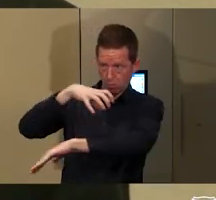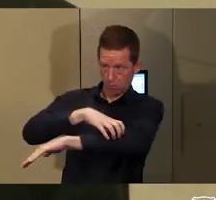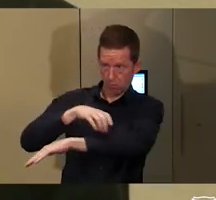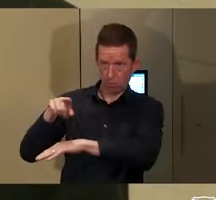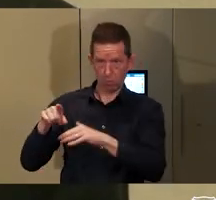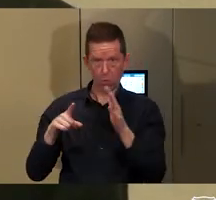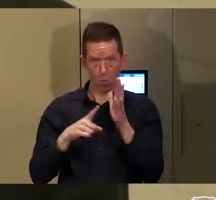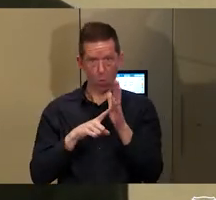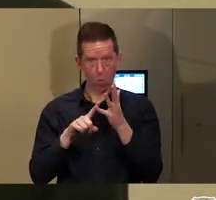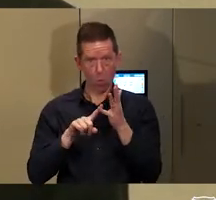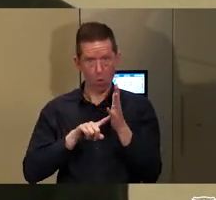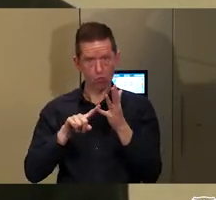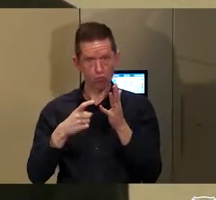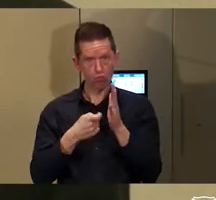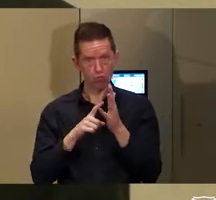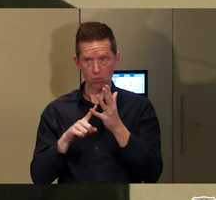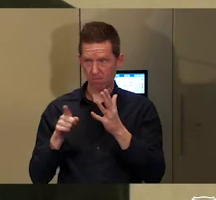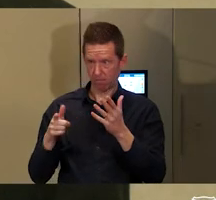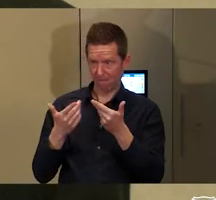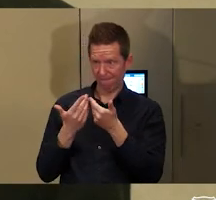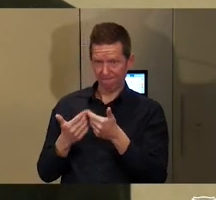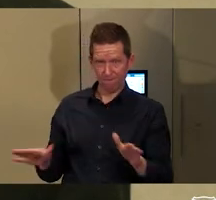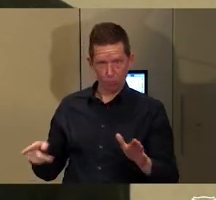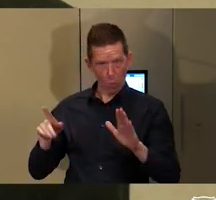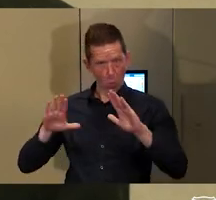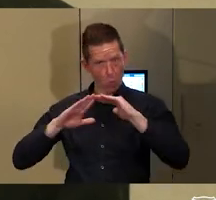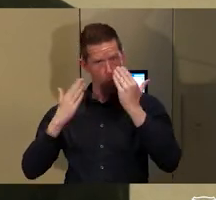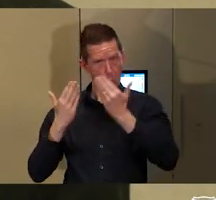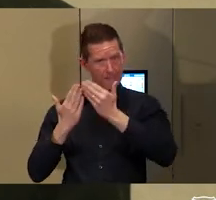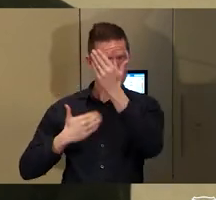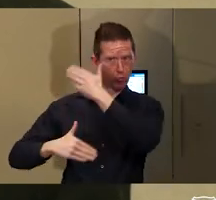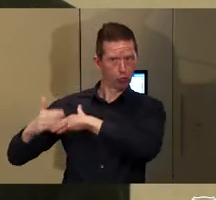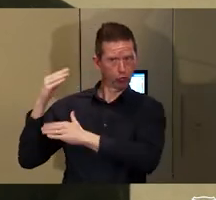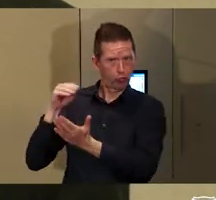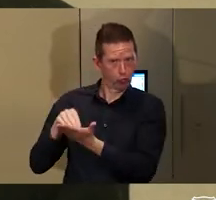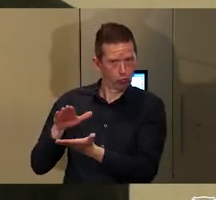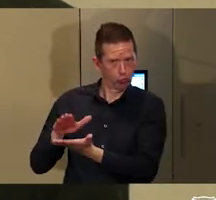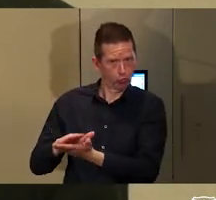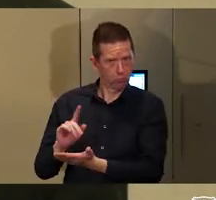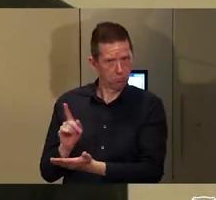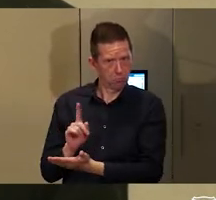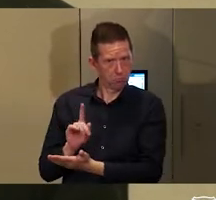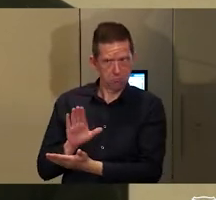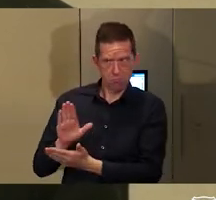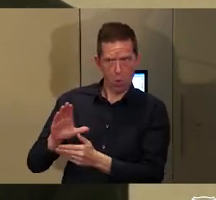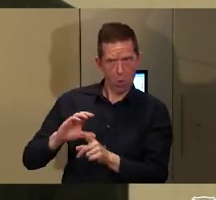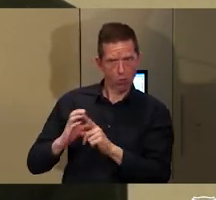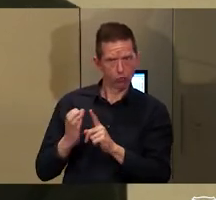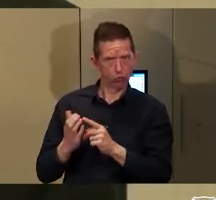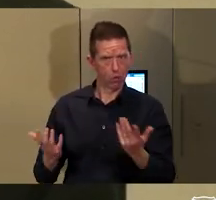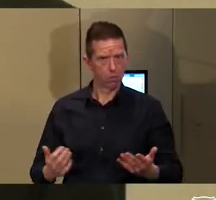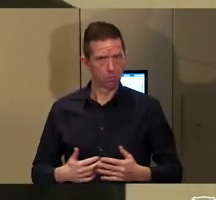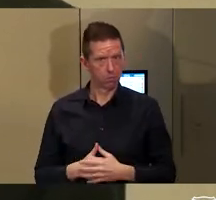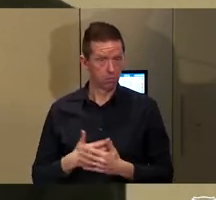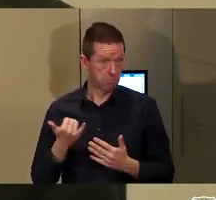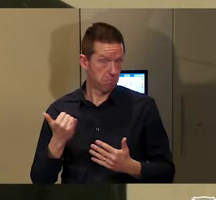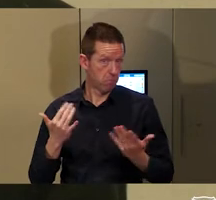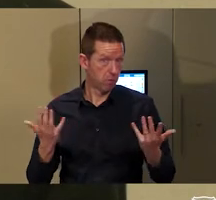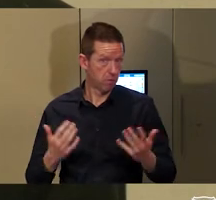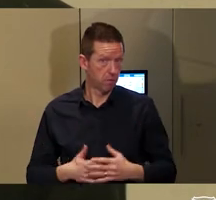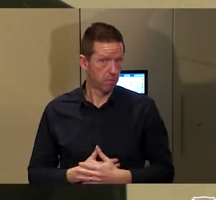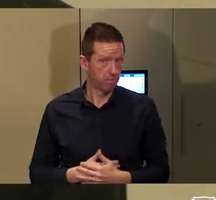have world heritage values in terms of culture? Maybe it does.